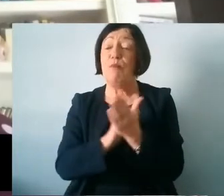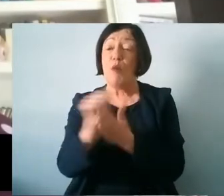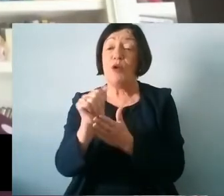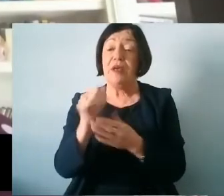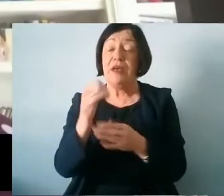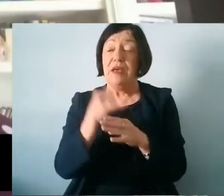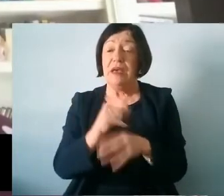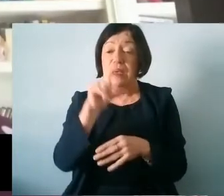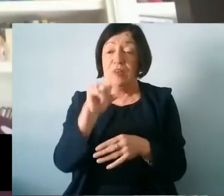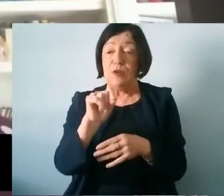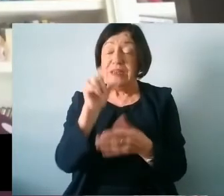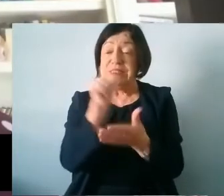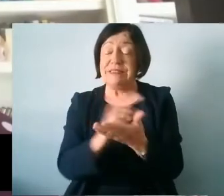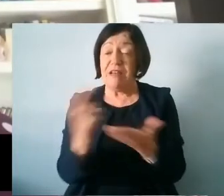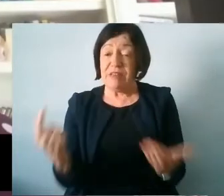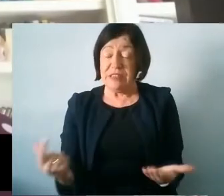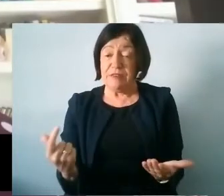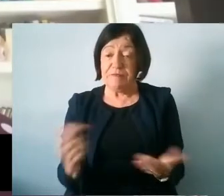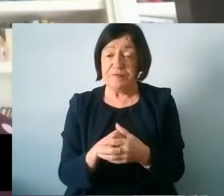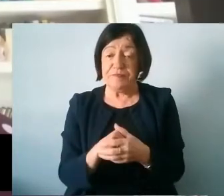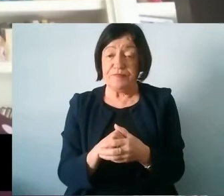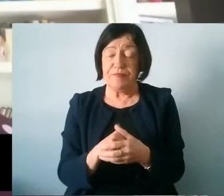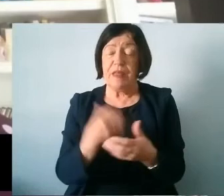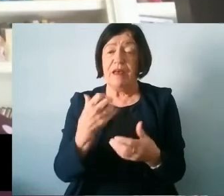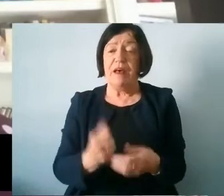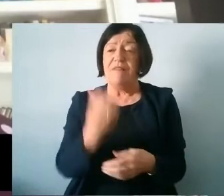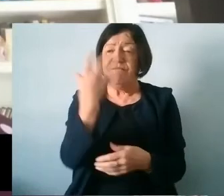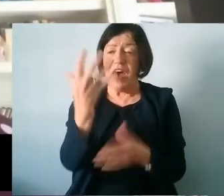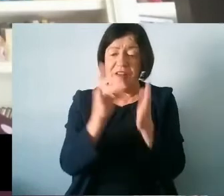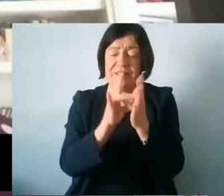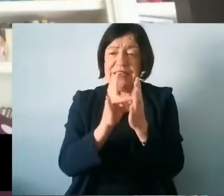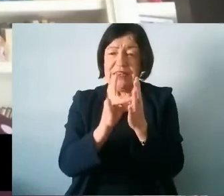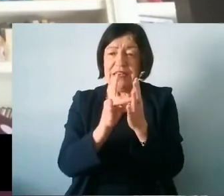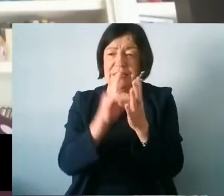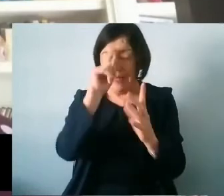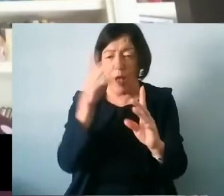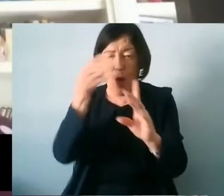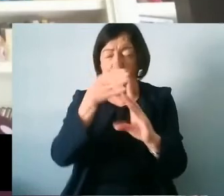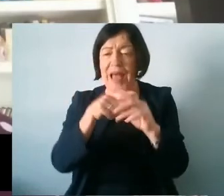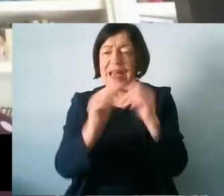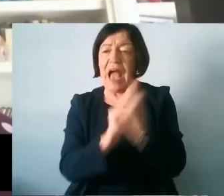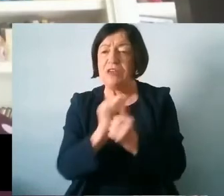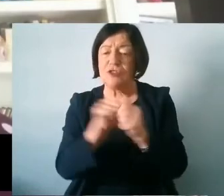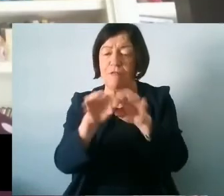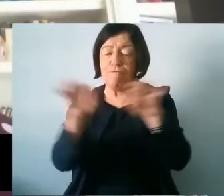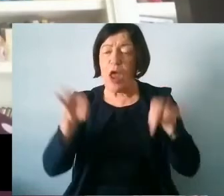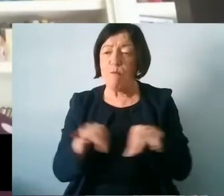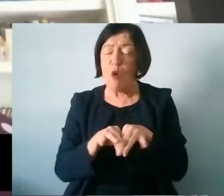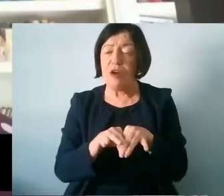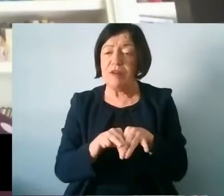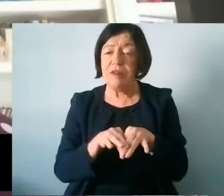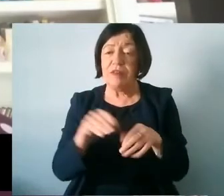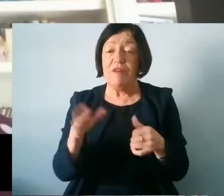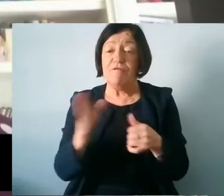2017. There are five key goals and actions in this framework. The first is to